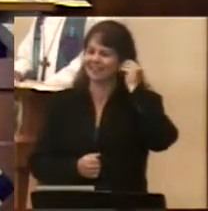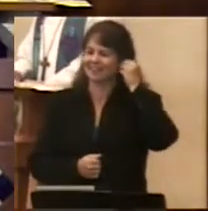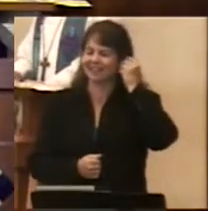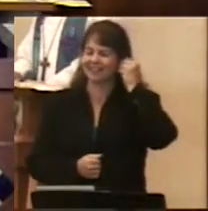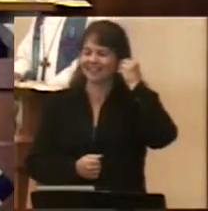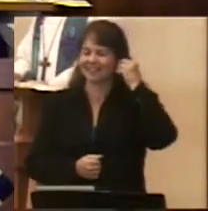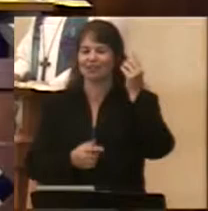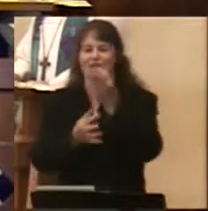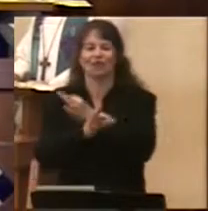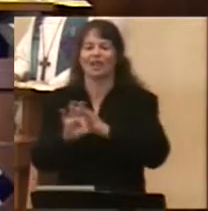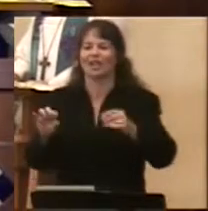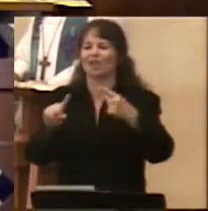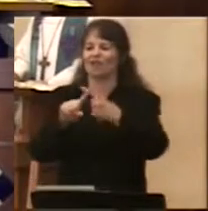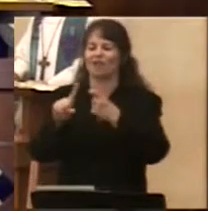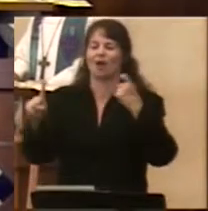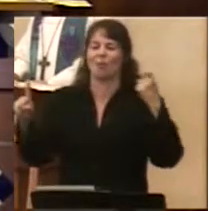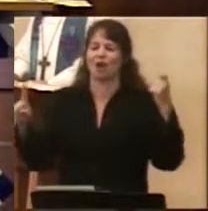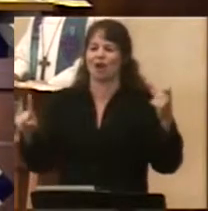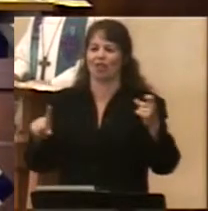earth.